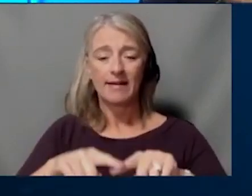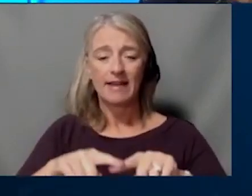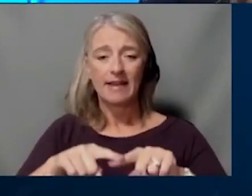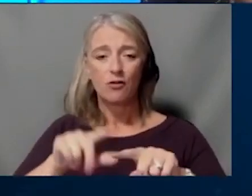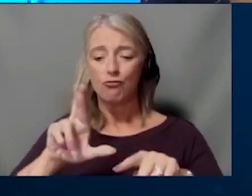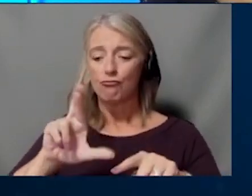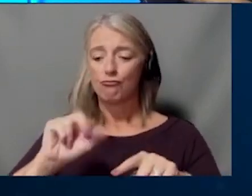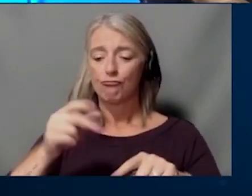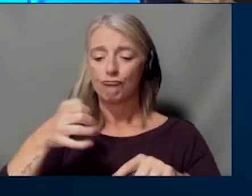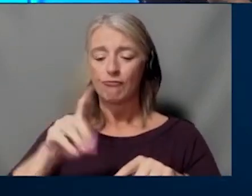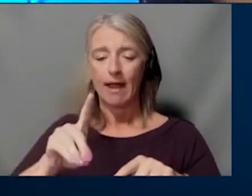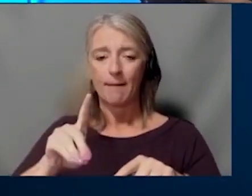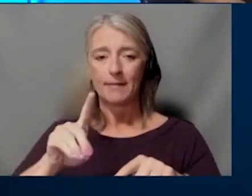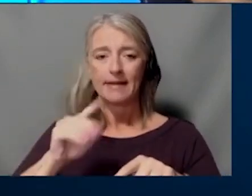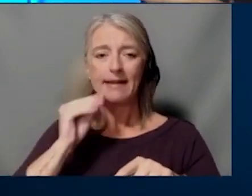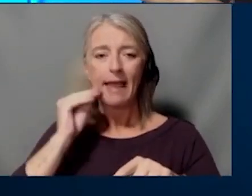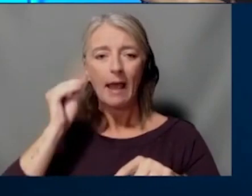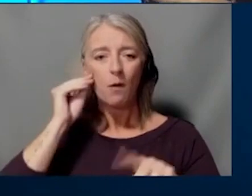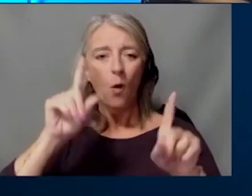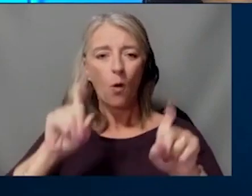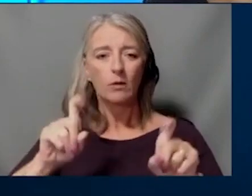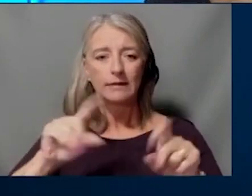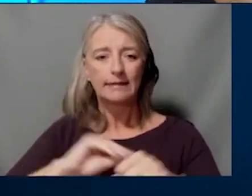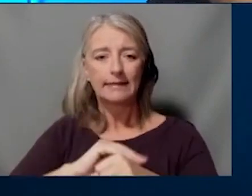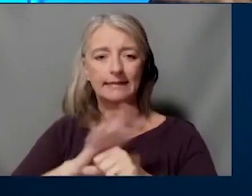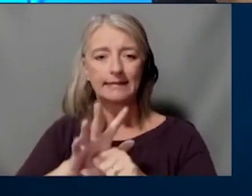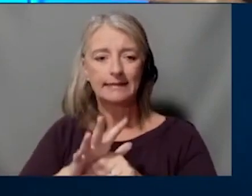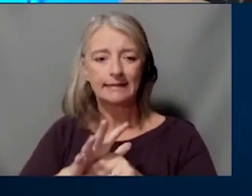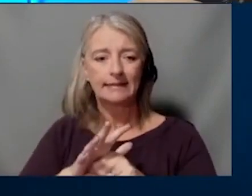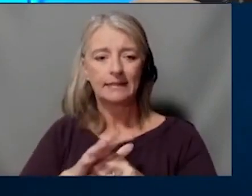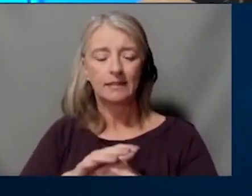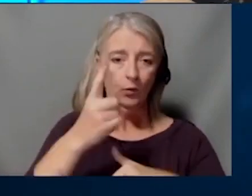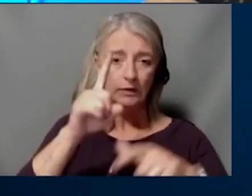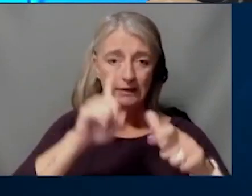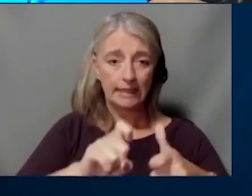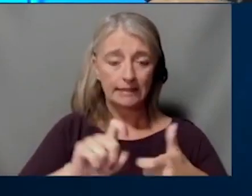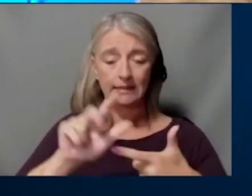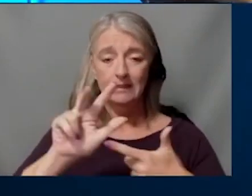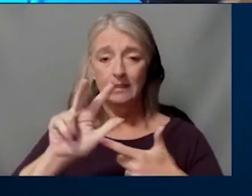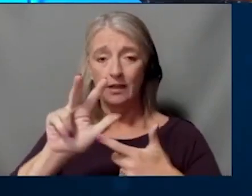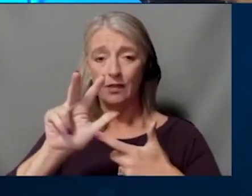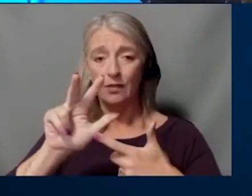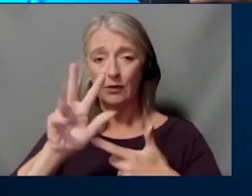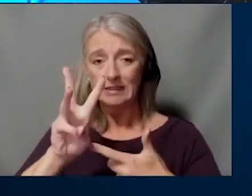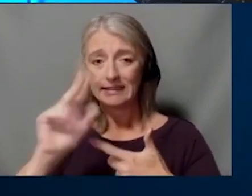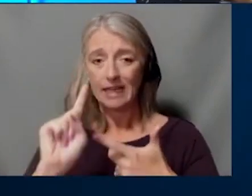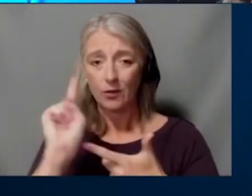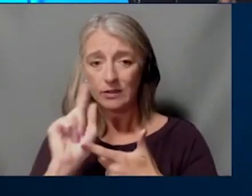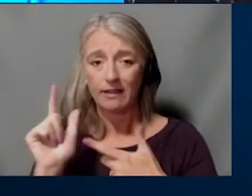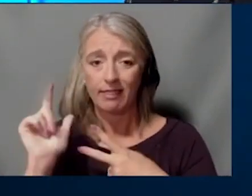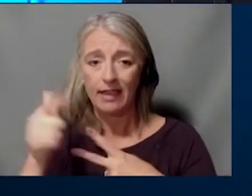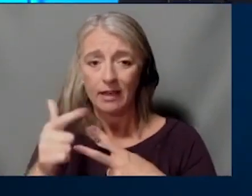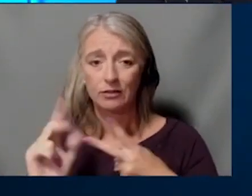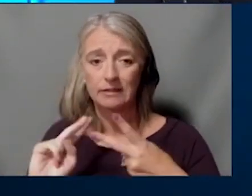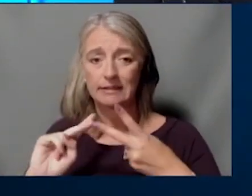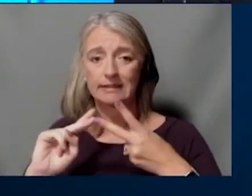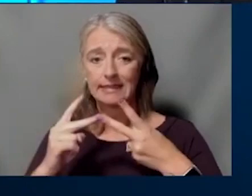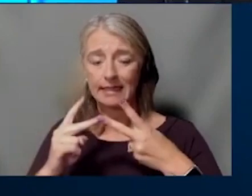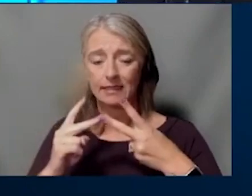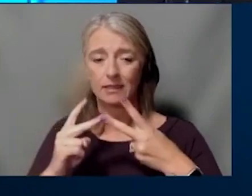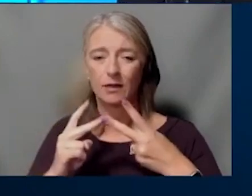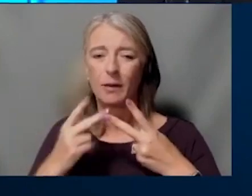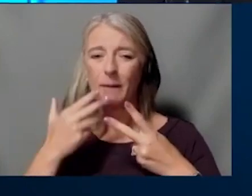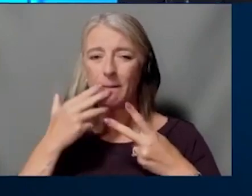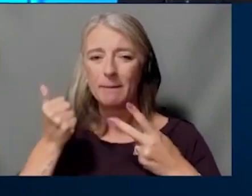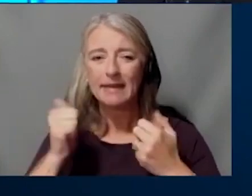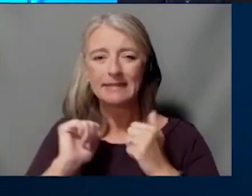test, then 24 to 36 hours later, do the second one, uh, help people understand what's the best way to do if they're trying to